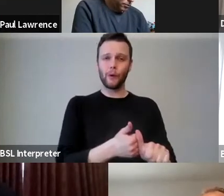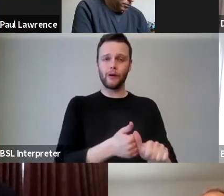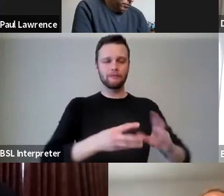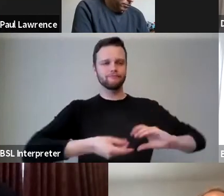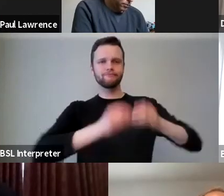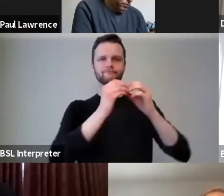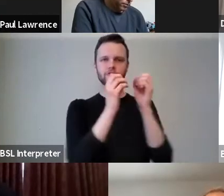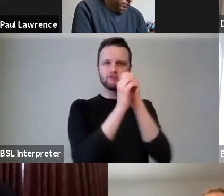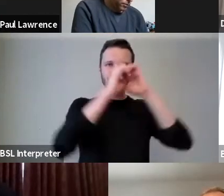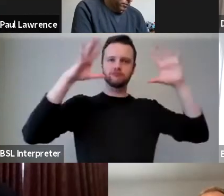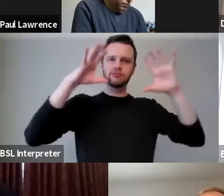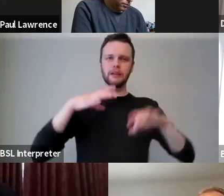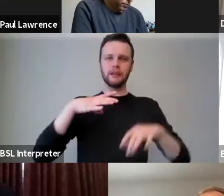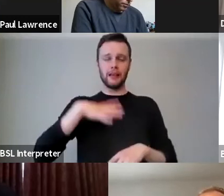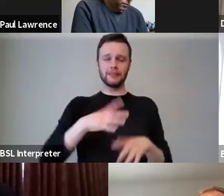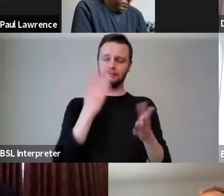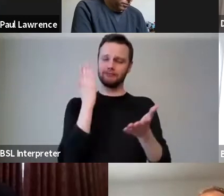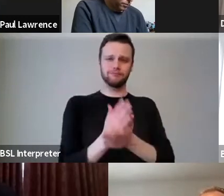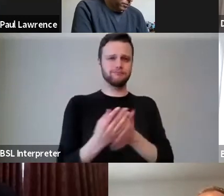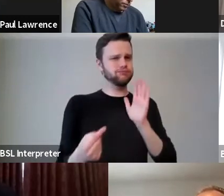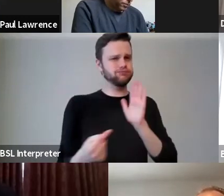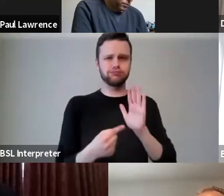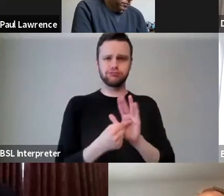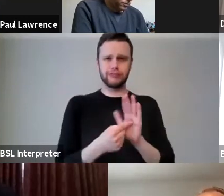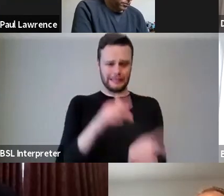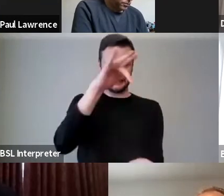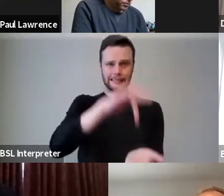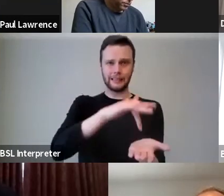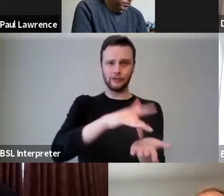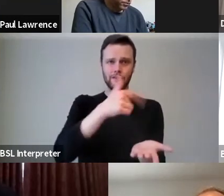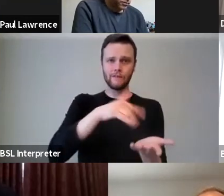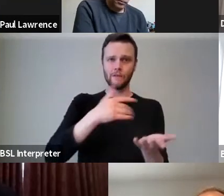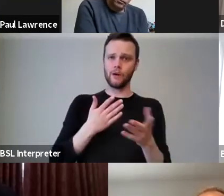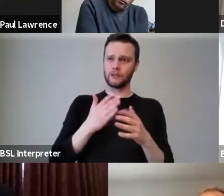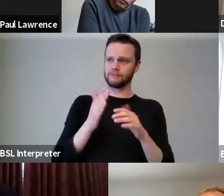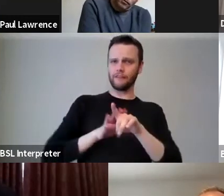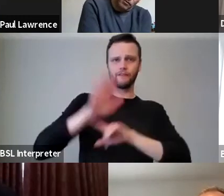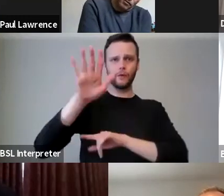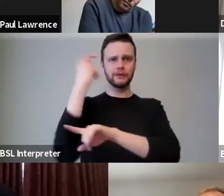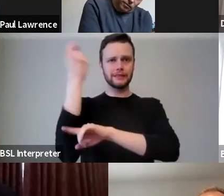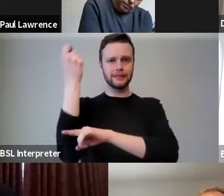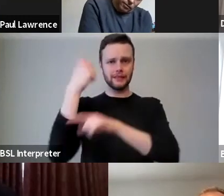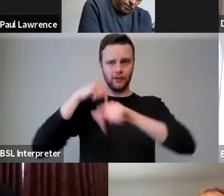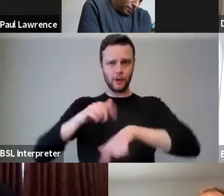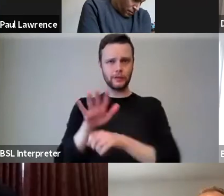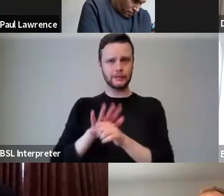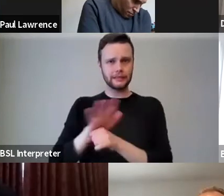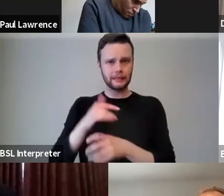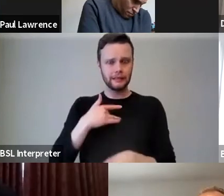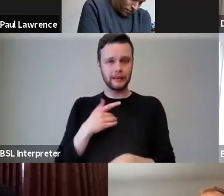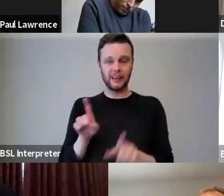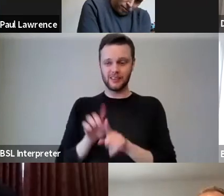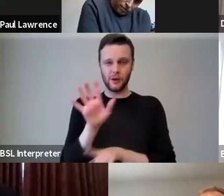which is going to be pivotal and central to the future success of our city and our country.